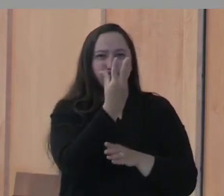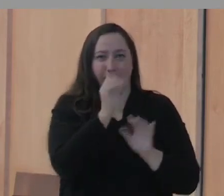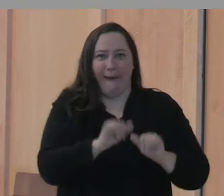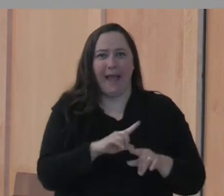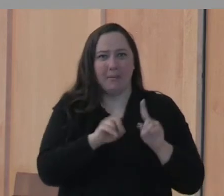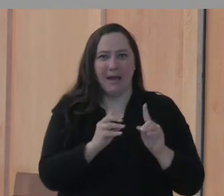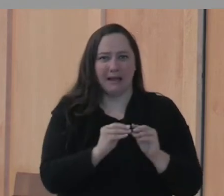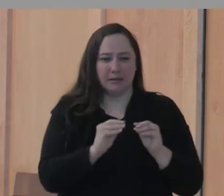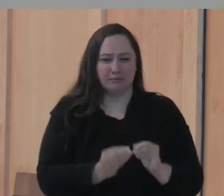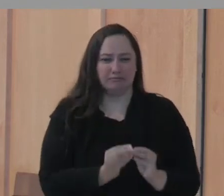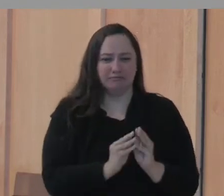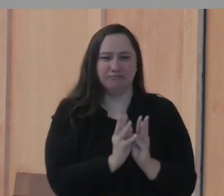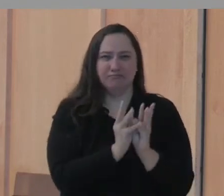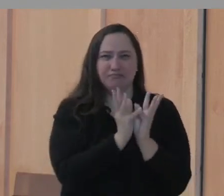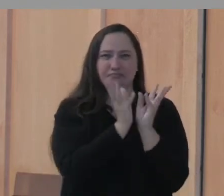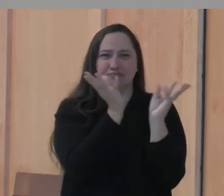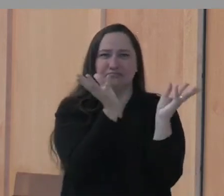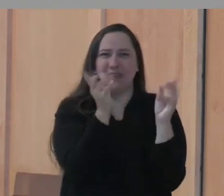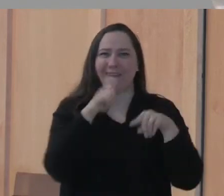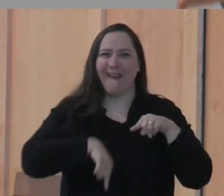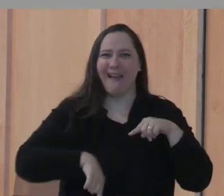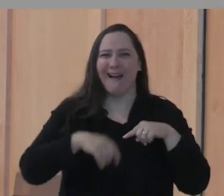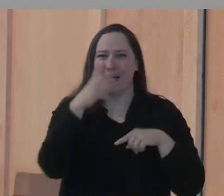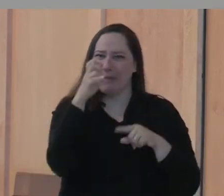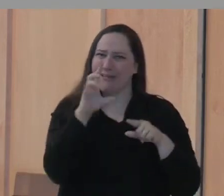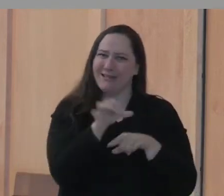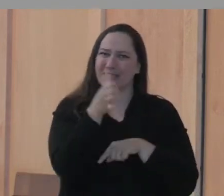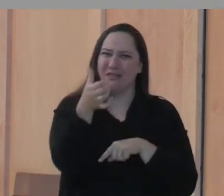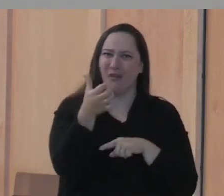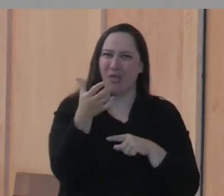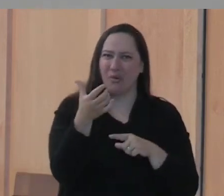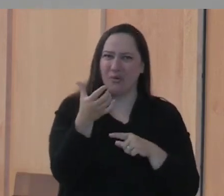not outside to side because of all the weeds that are there.